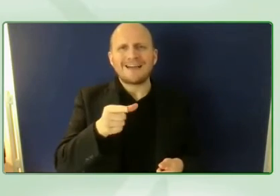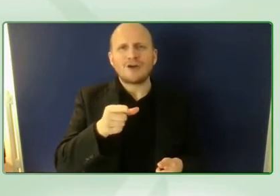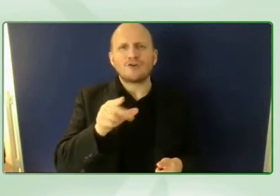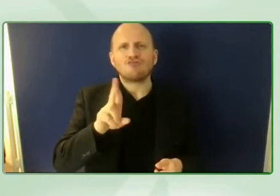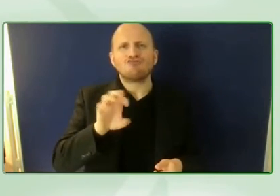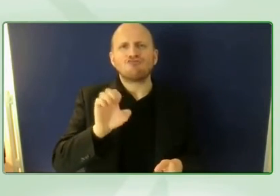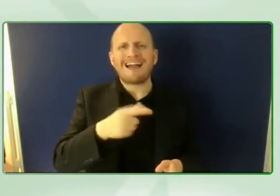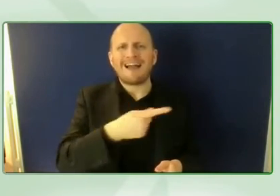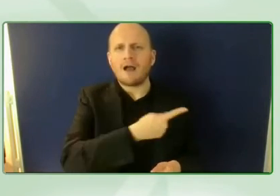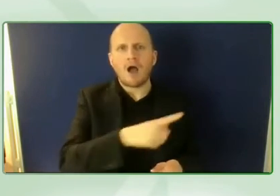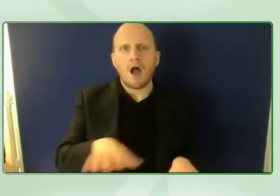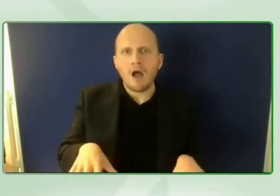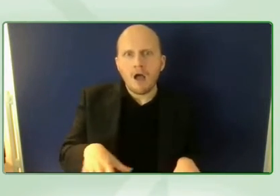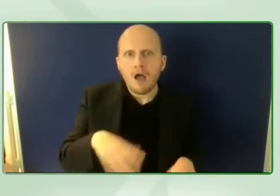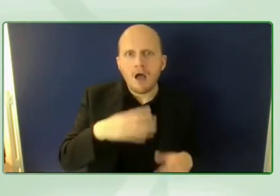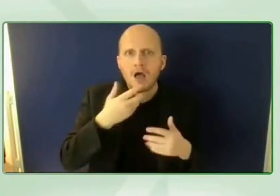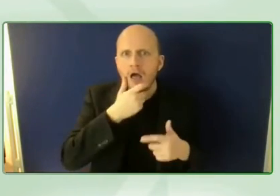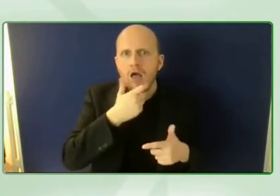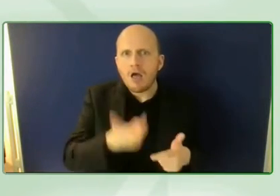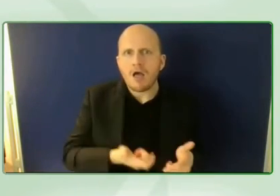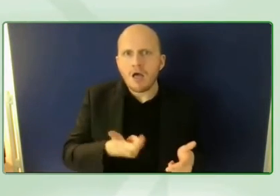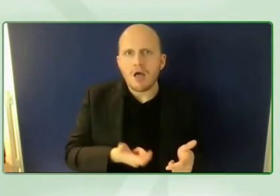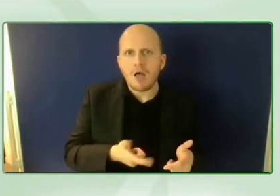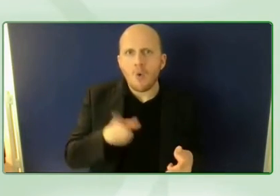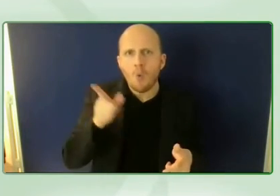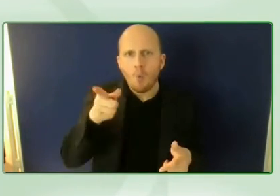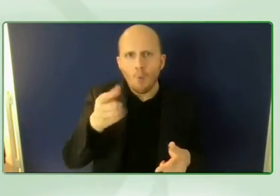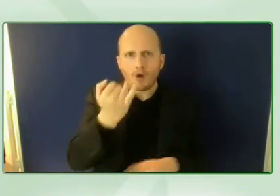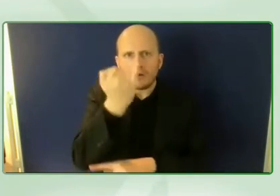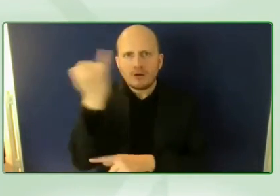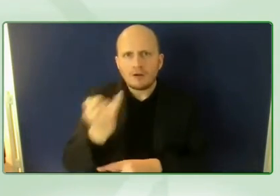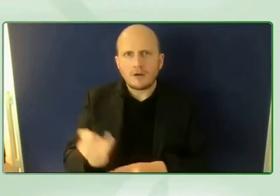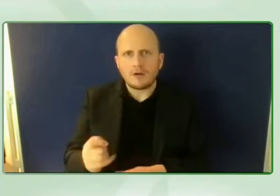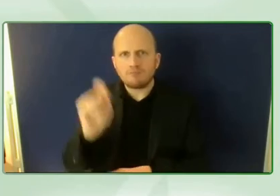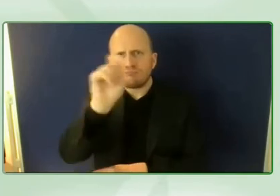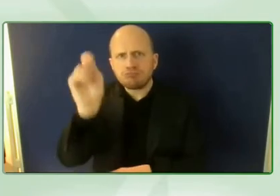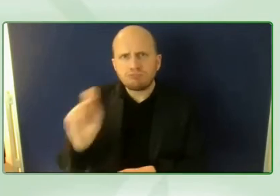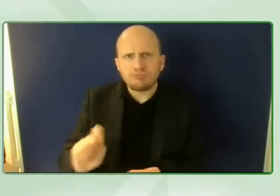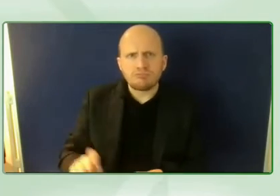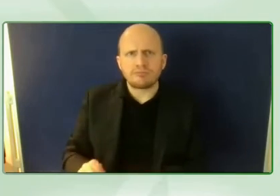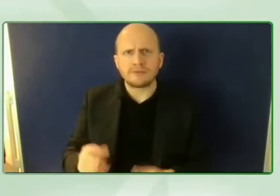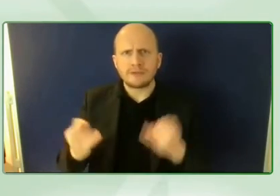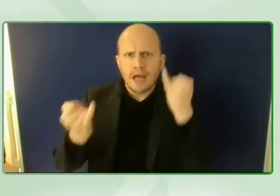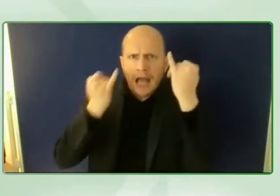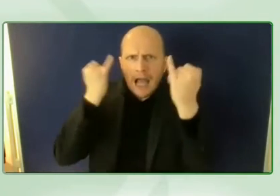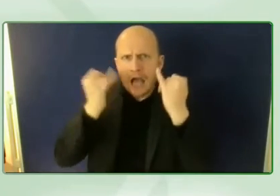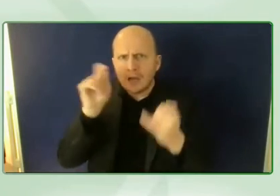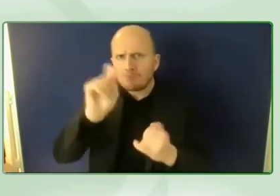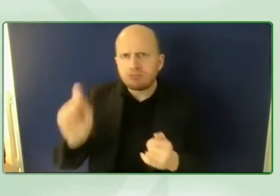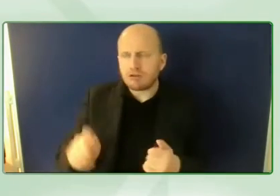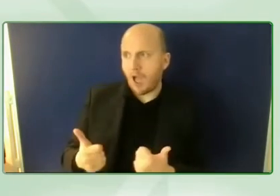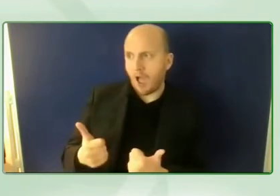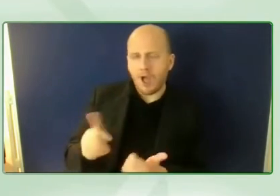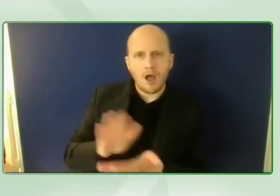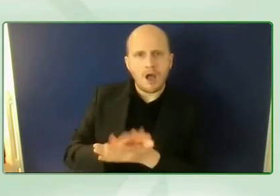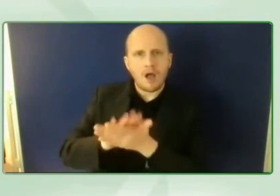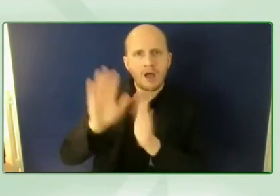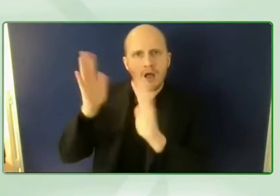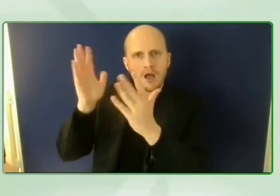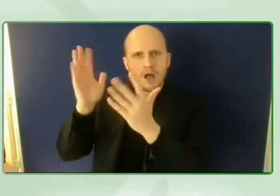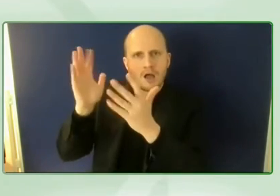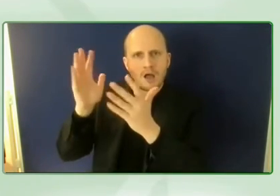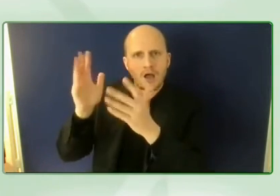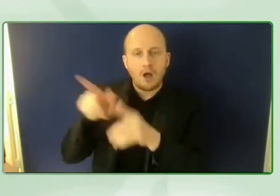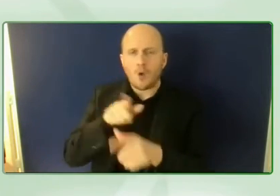markers which is uh why we love to have you at the conference to really capture also in a visual manner so everyone